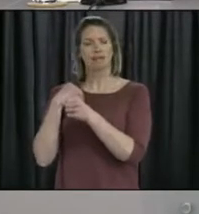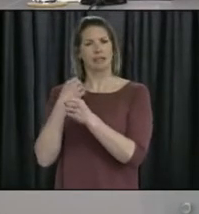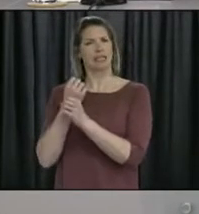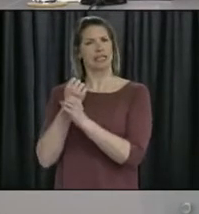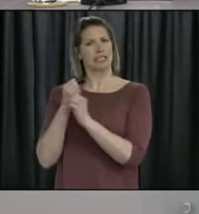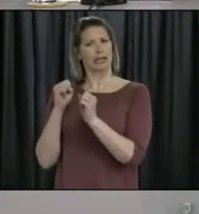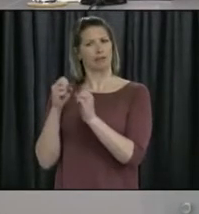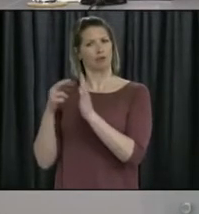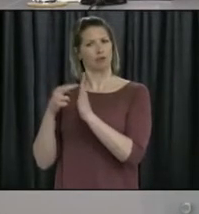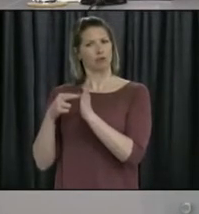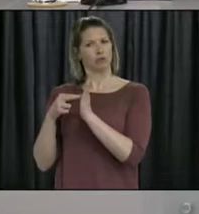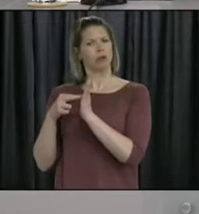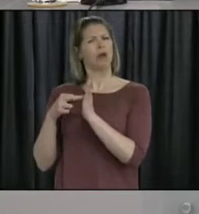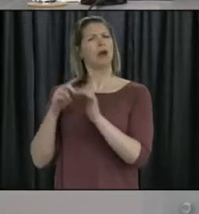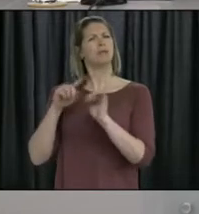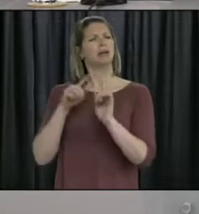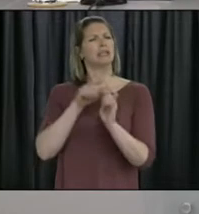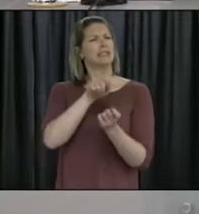building?